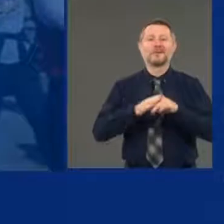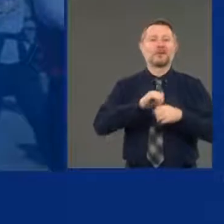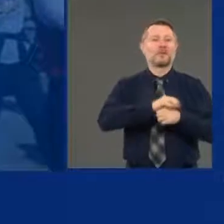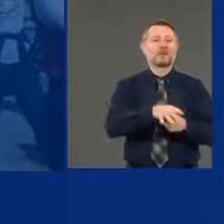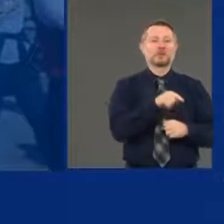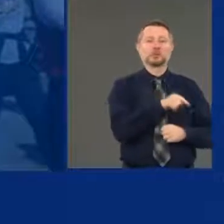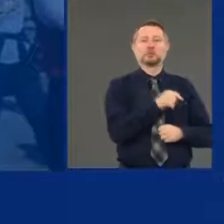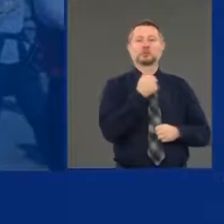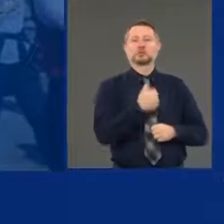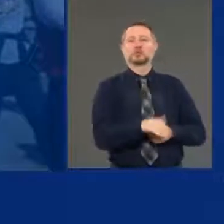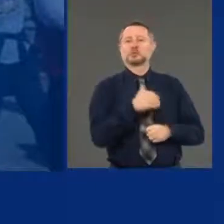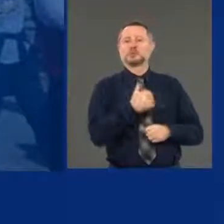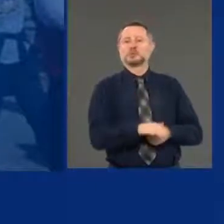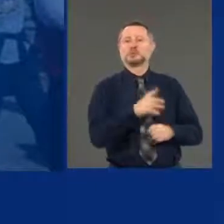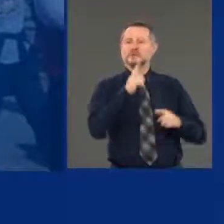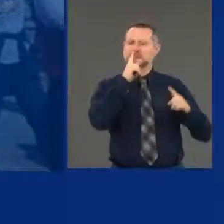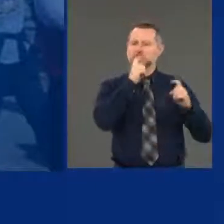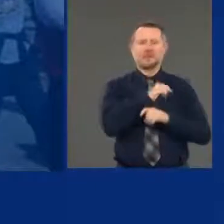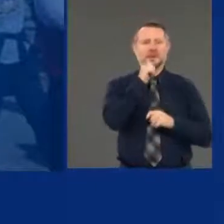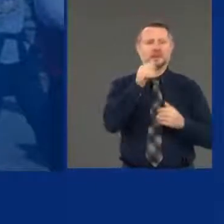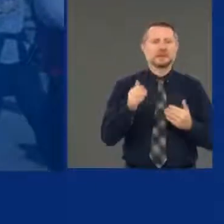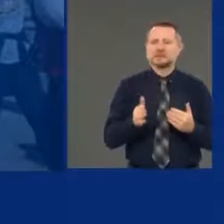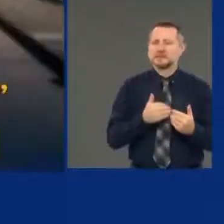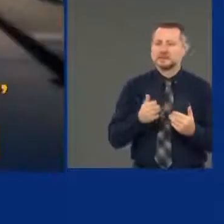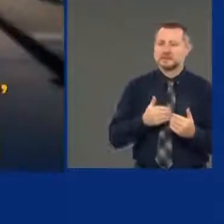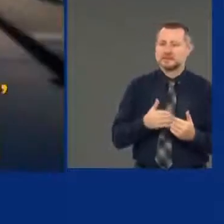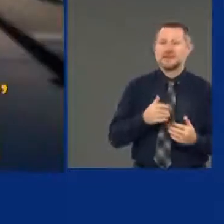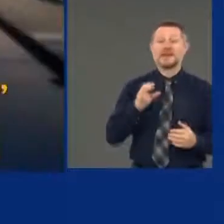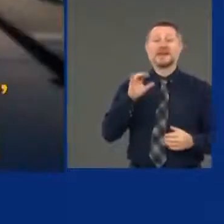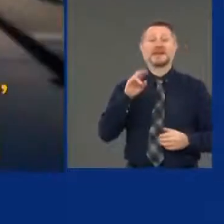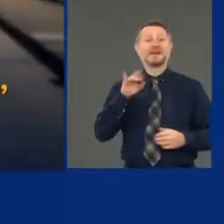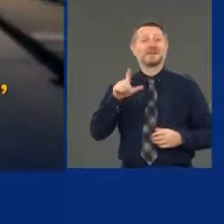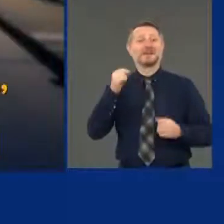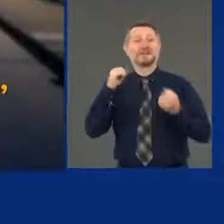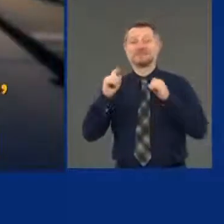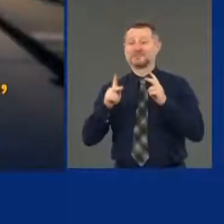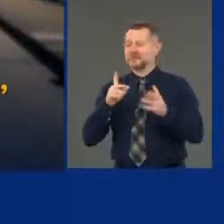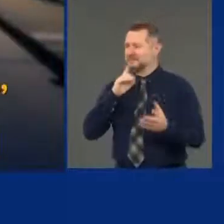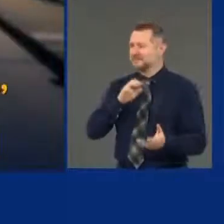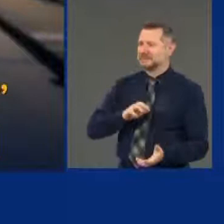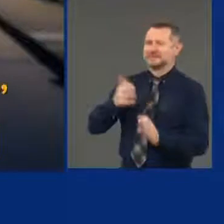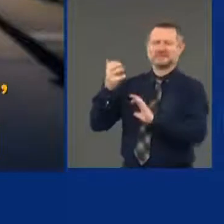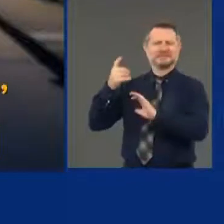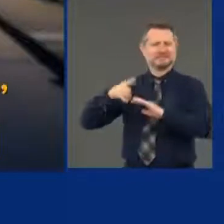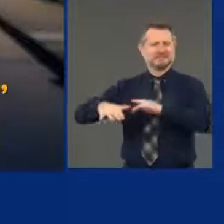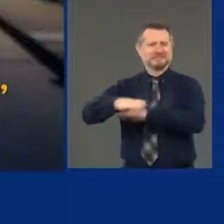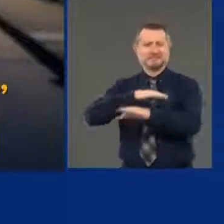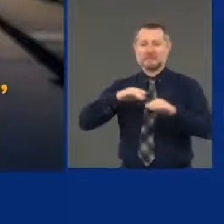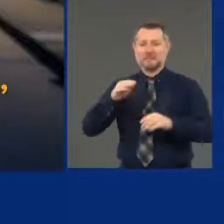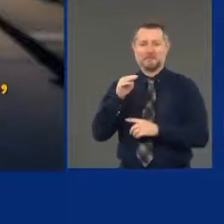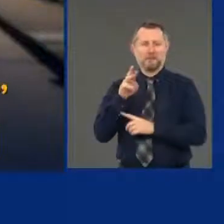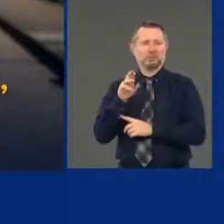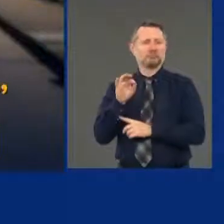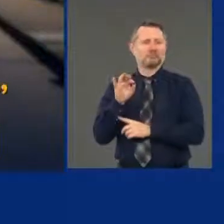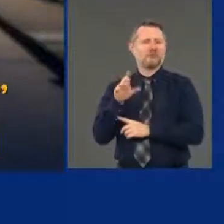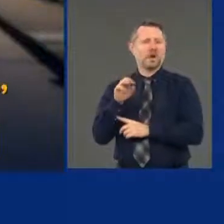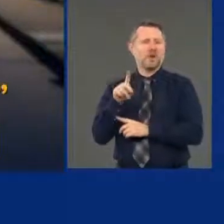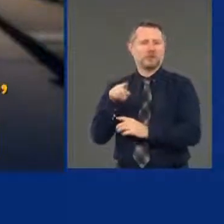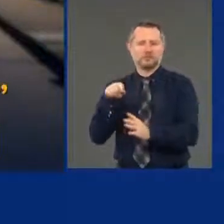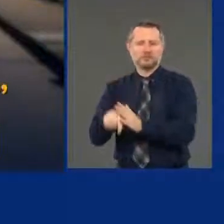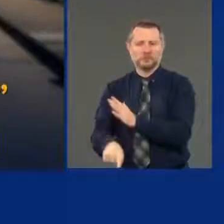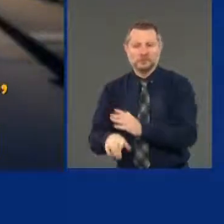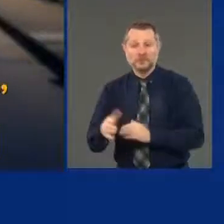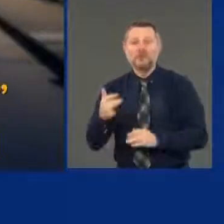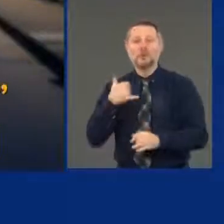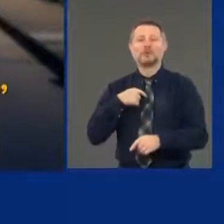but we're dealing with it. On the civic unrest, on Mr. Floyd's death, we go back to Representative John